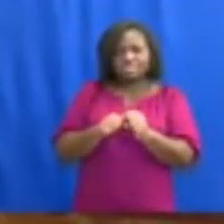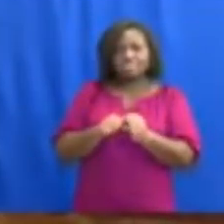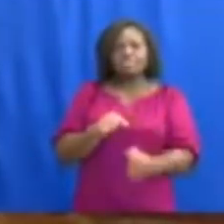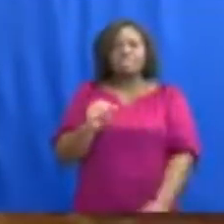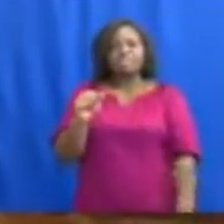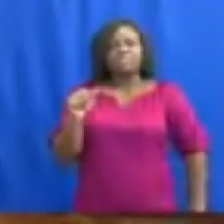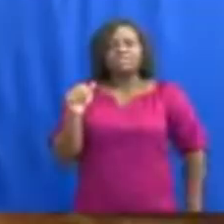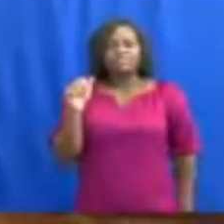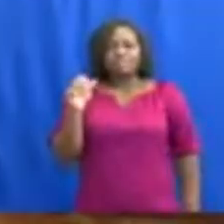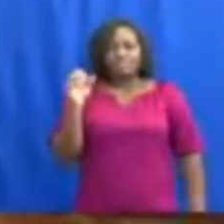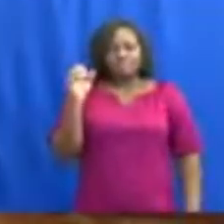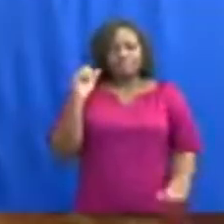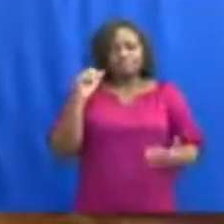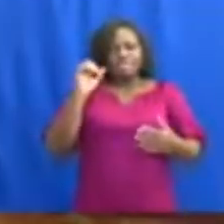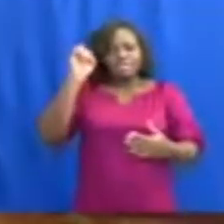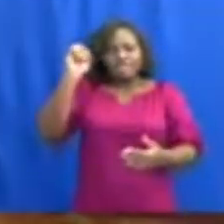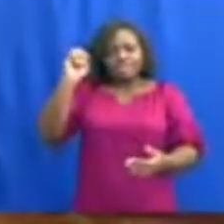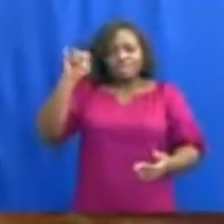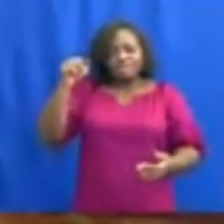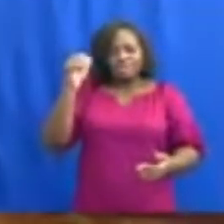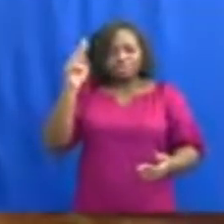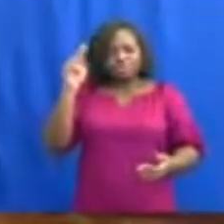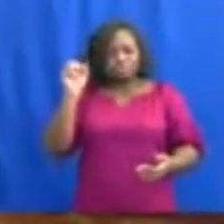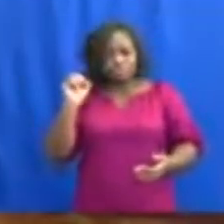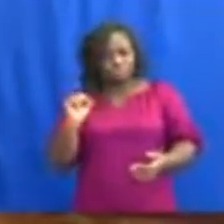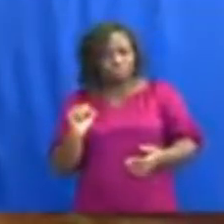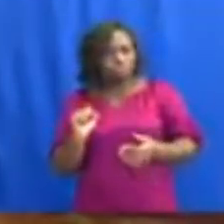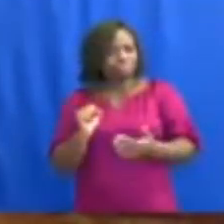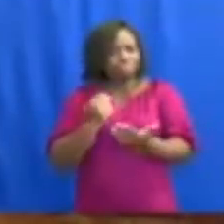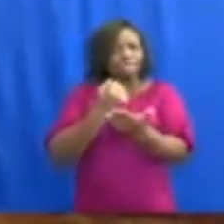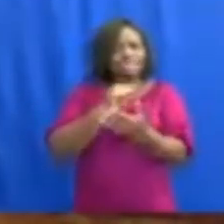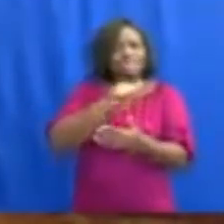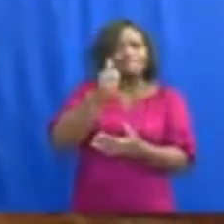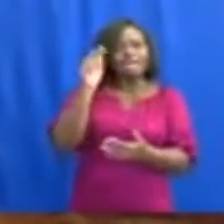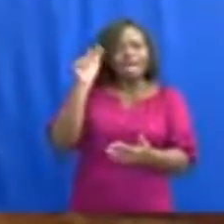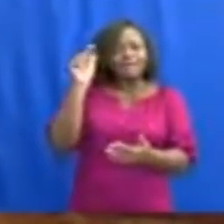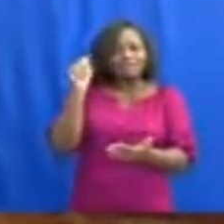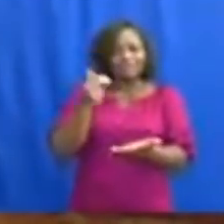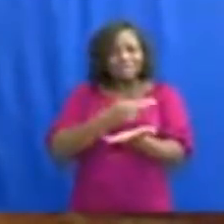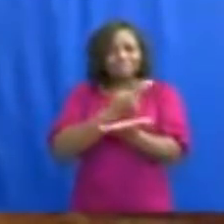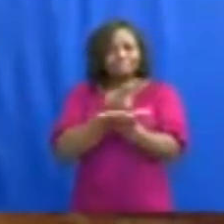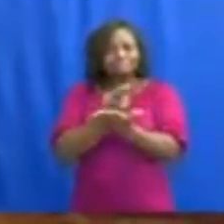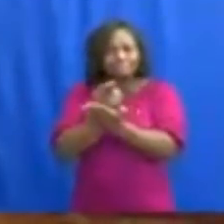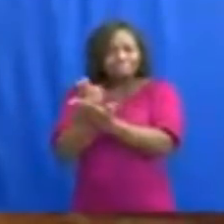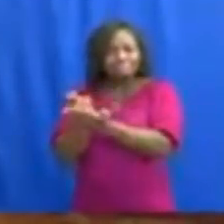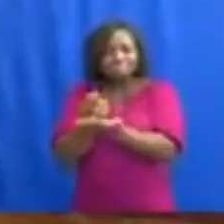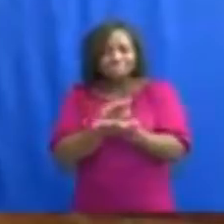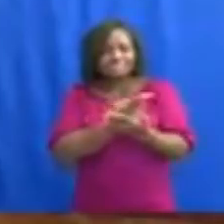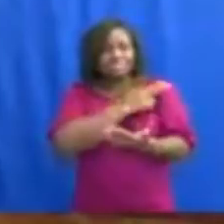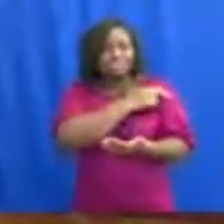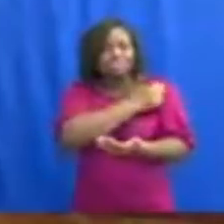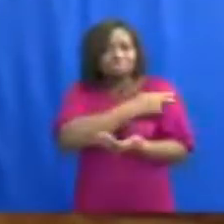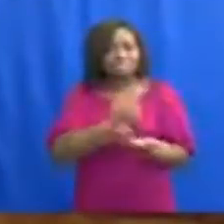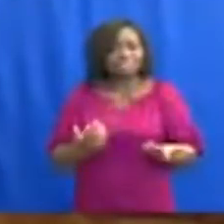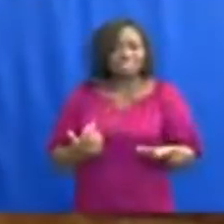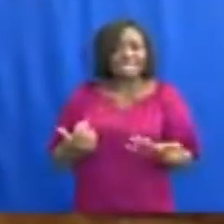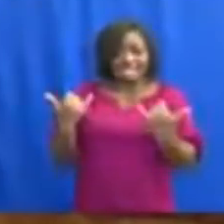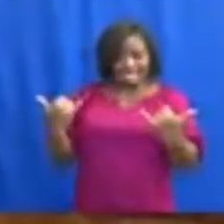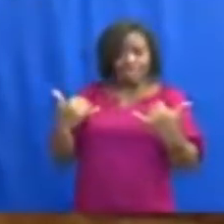bed facilities in greater Accra region. A new treatment center for Ashanti region.